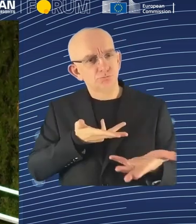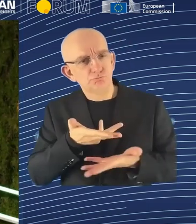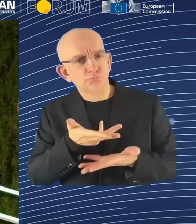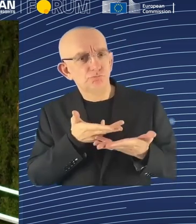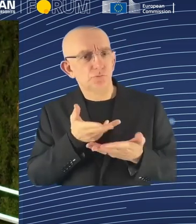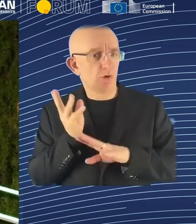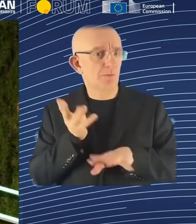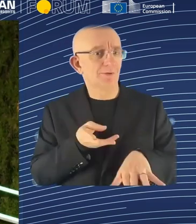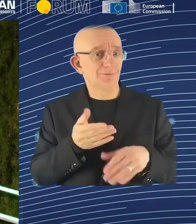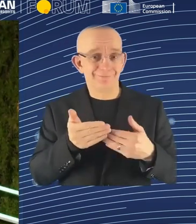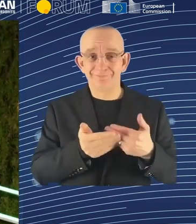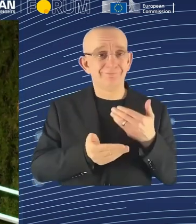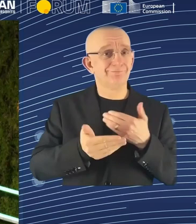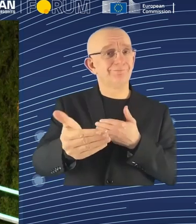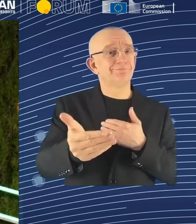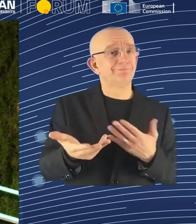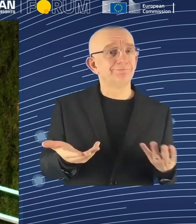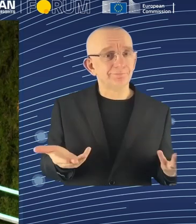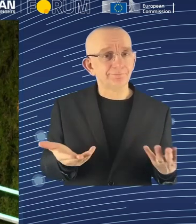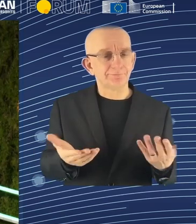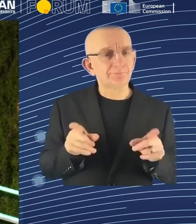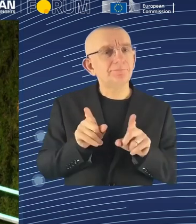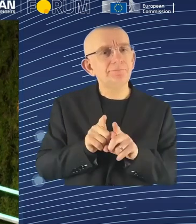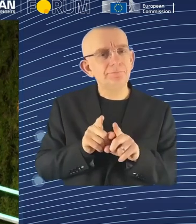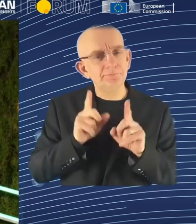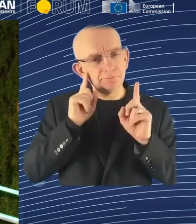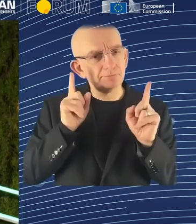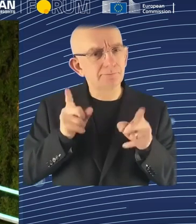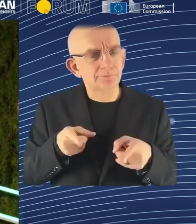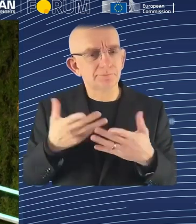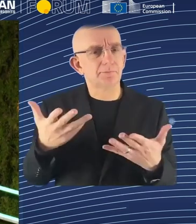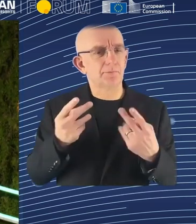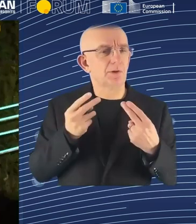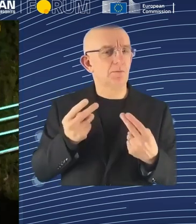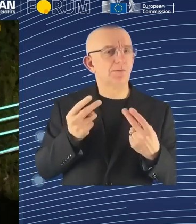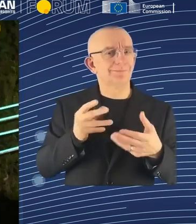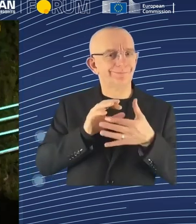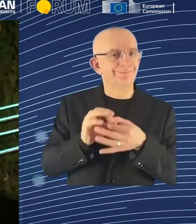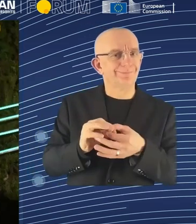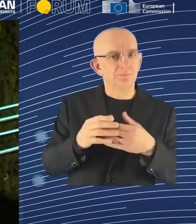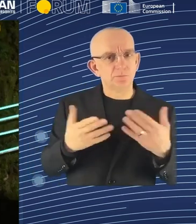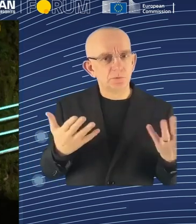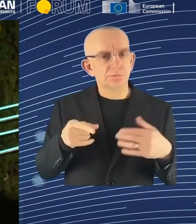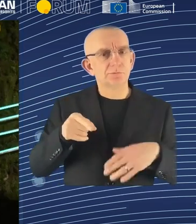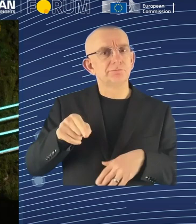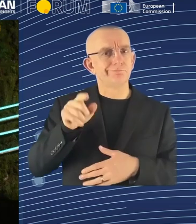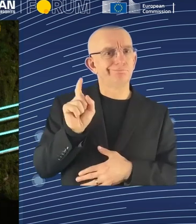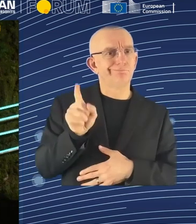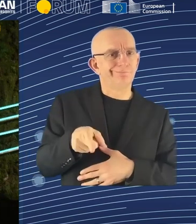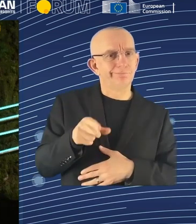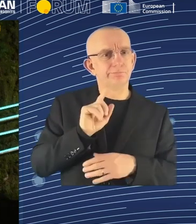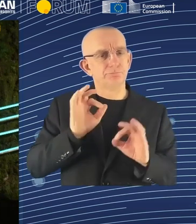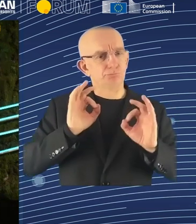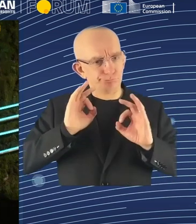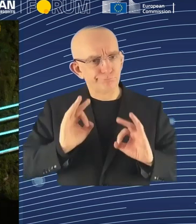communication among that circle, and also strengthening the trust together. Exactly. Yes. And when